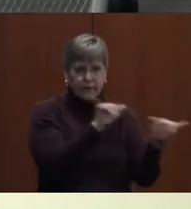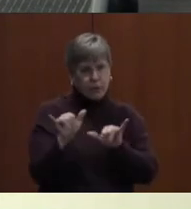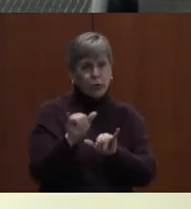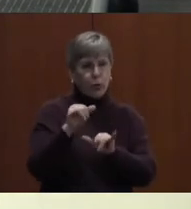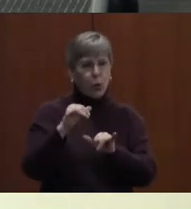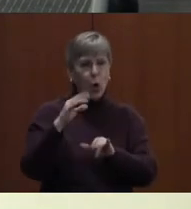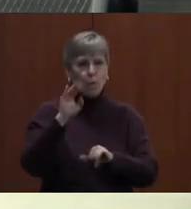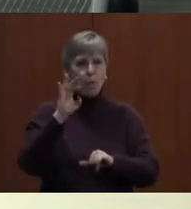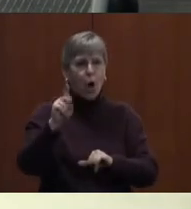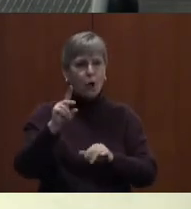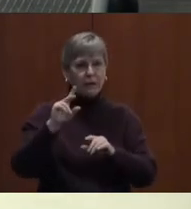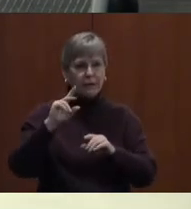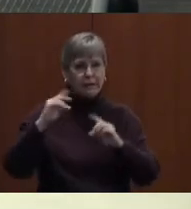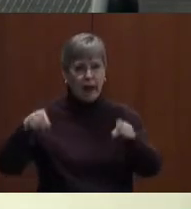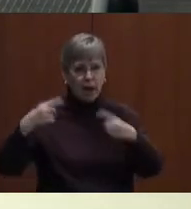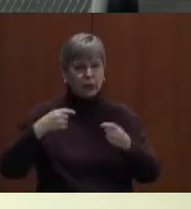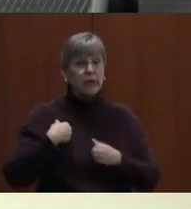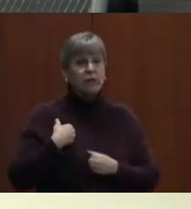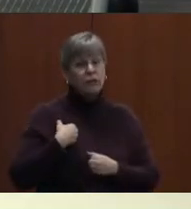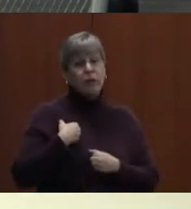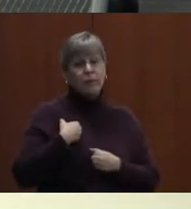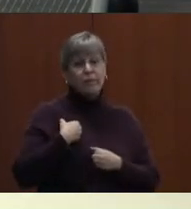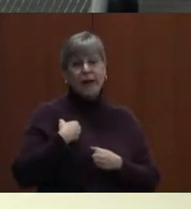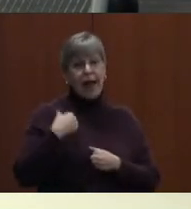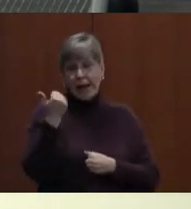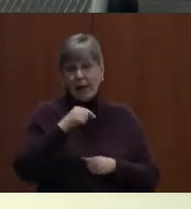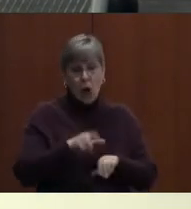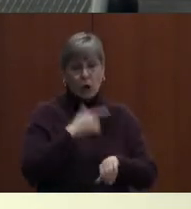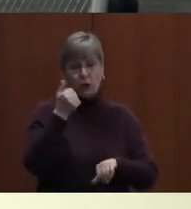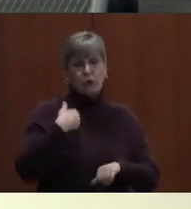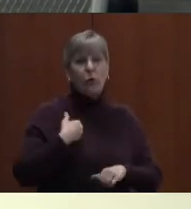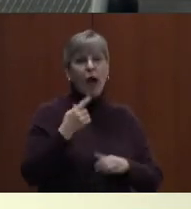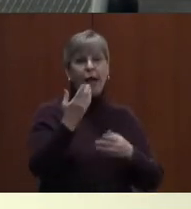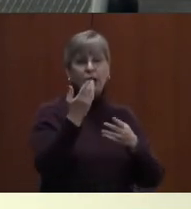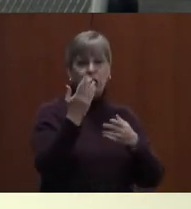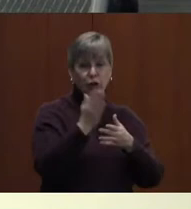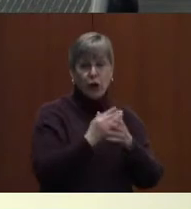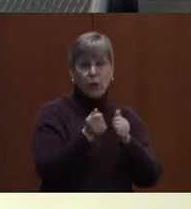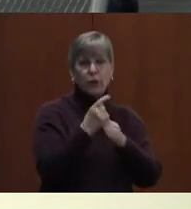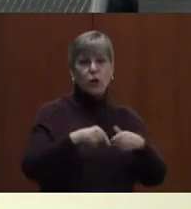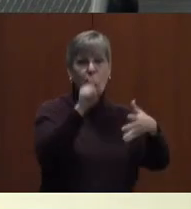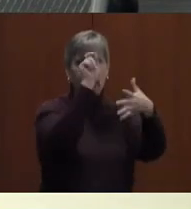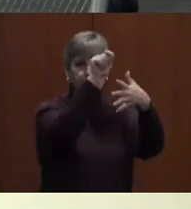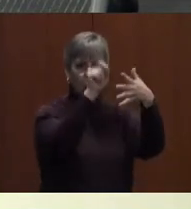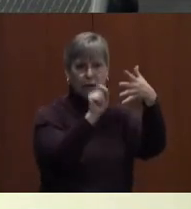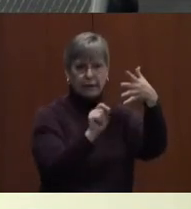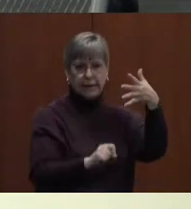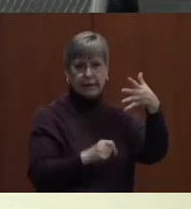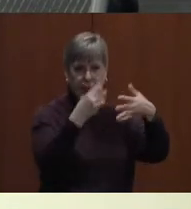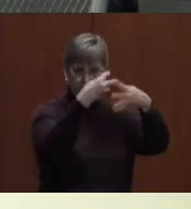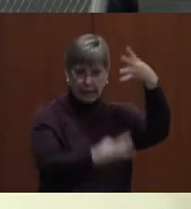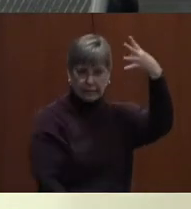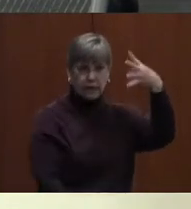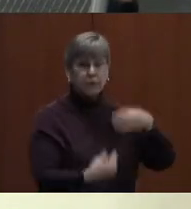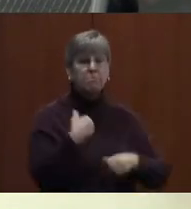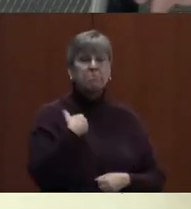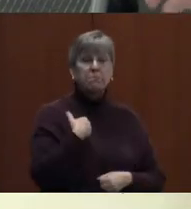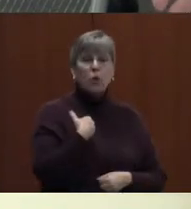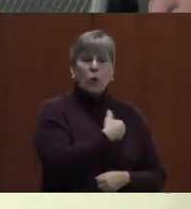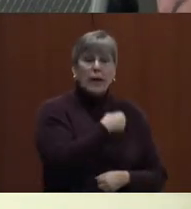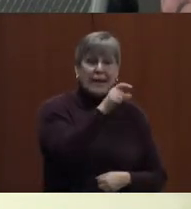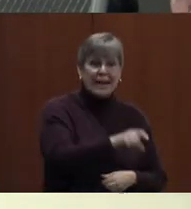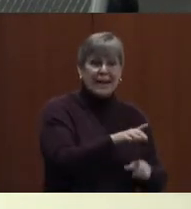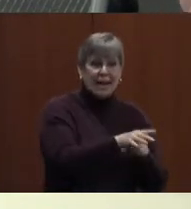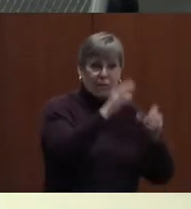So I've shared with you a bulleted list. Our budget needs to include enough teachers so that elementary